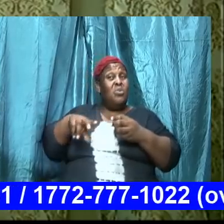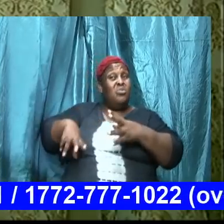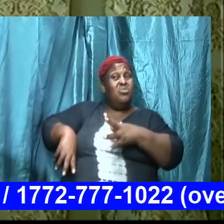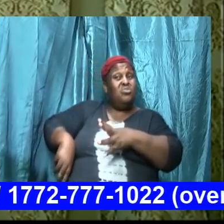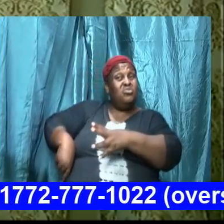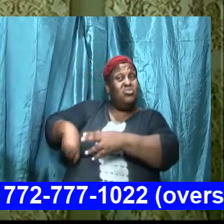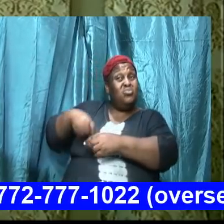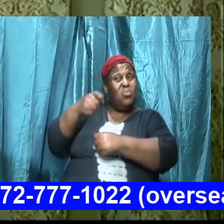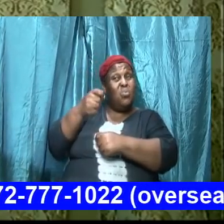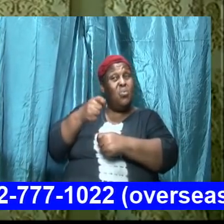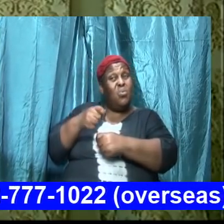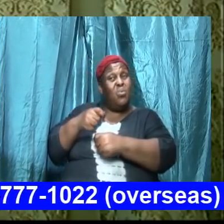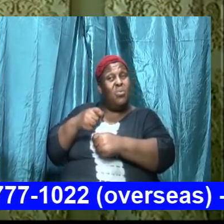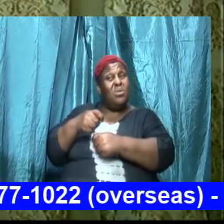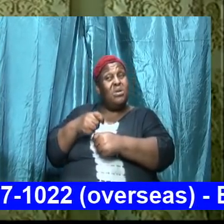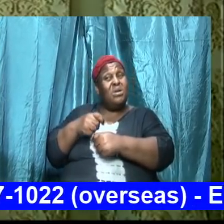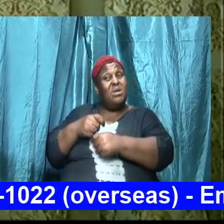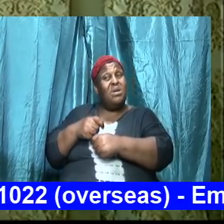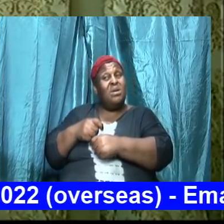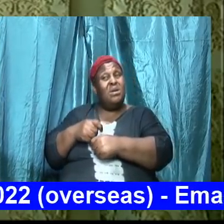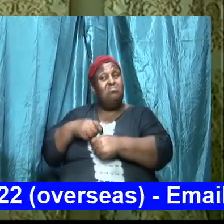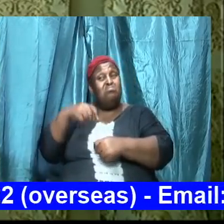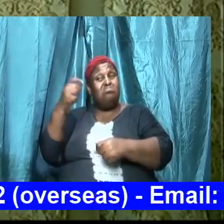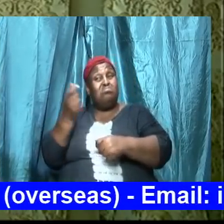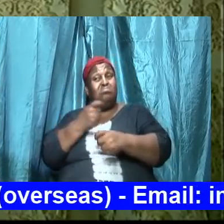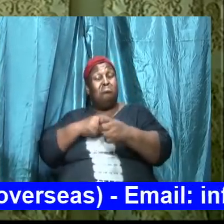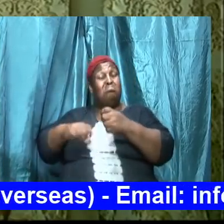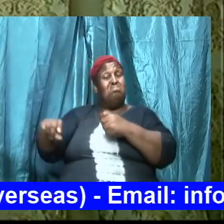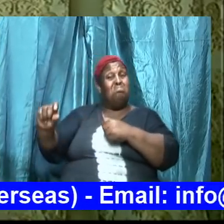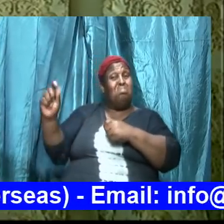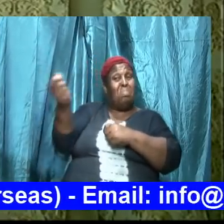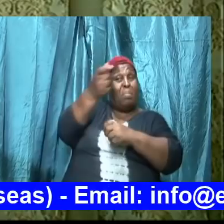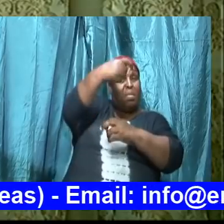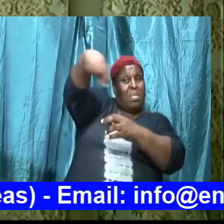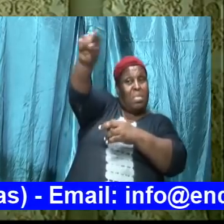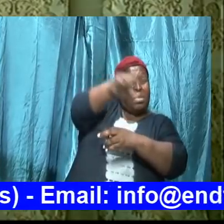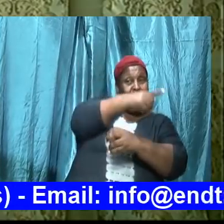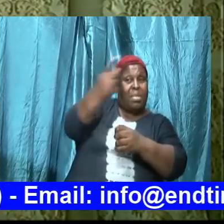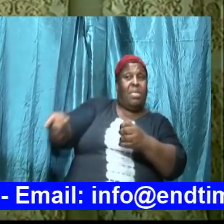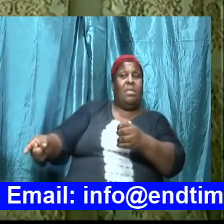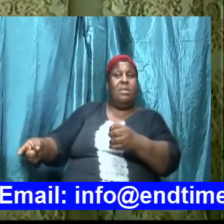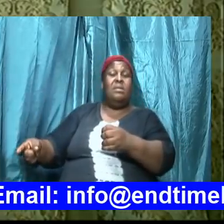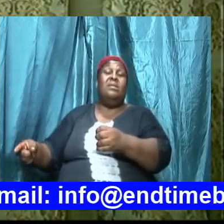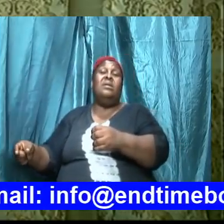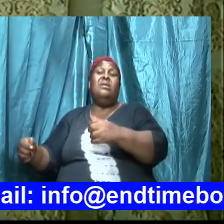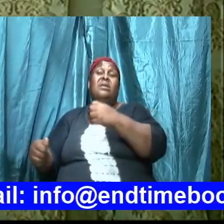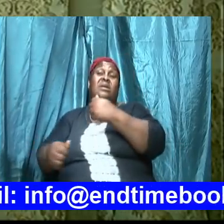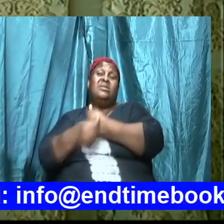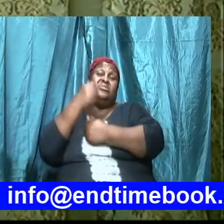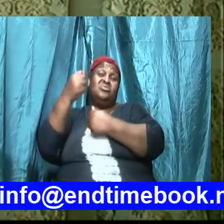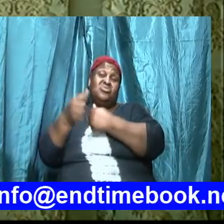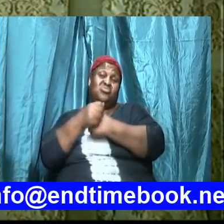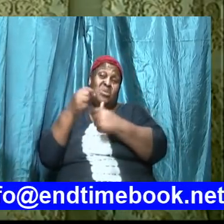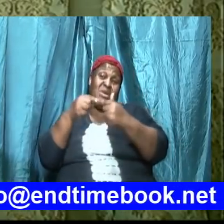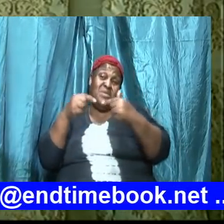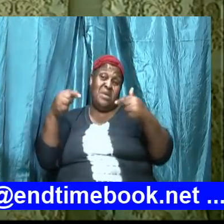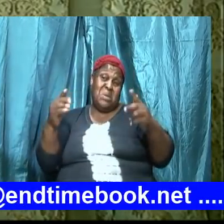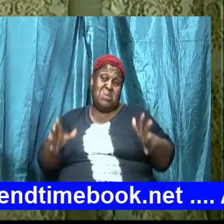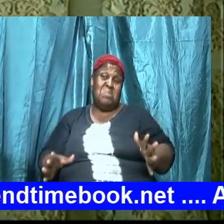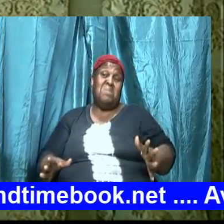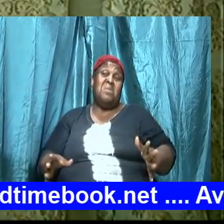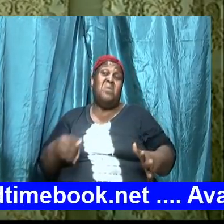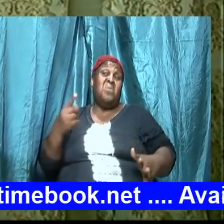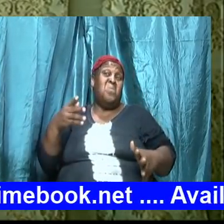juke and use a dagger and chop off and cut off turn into the enemy and the only way we can use that sword